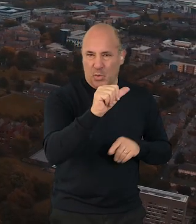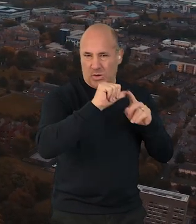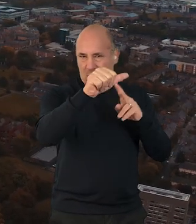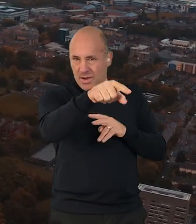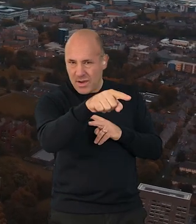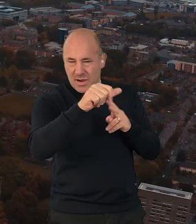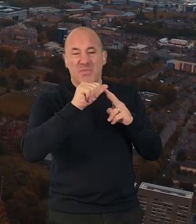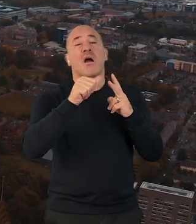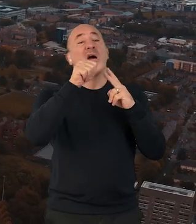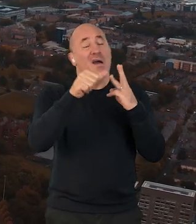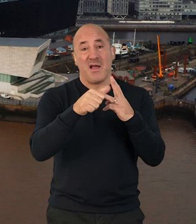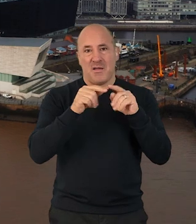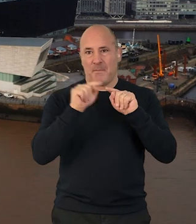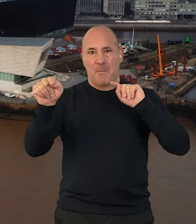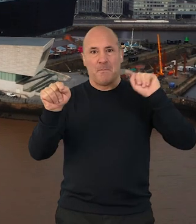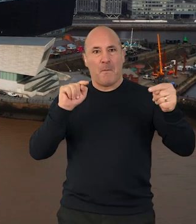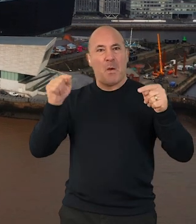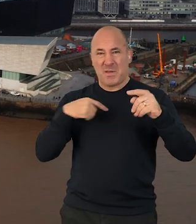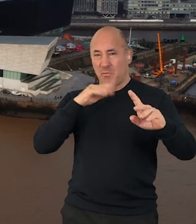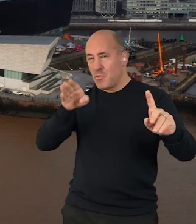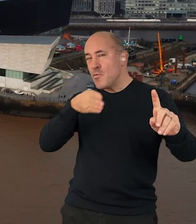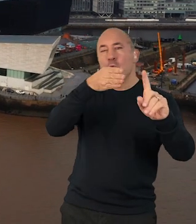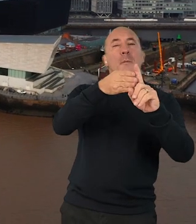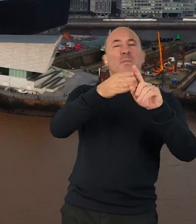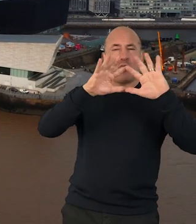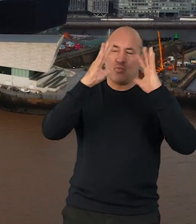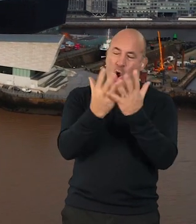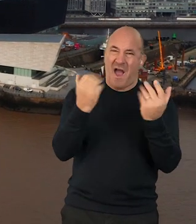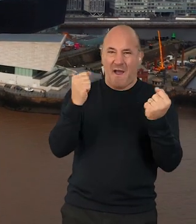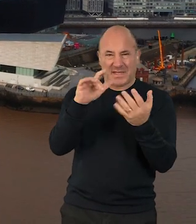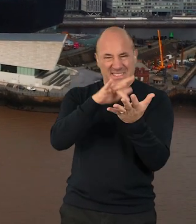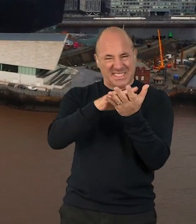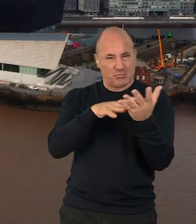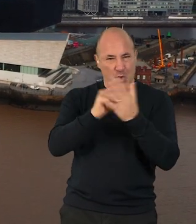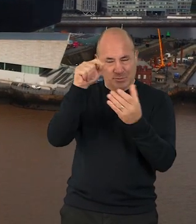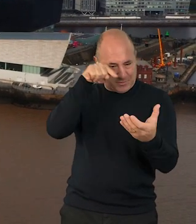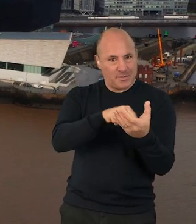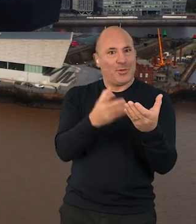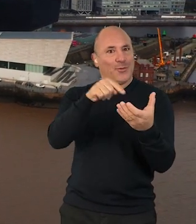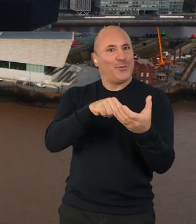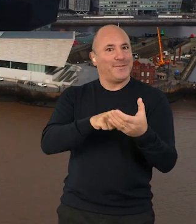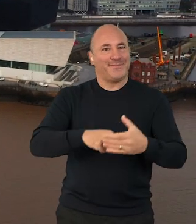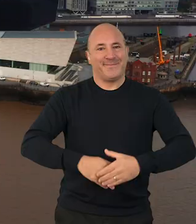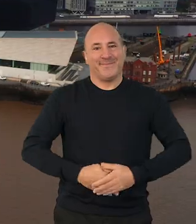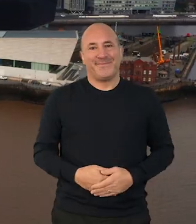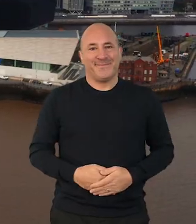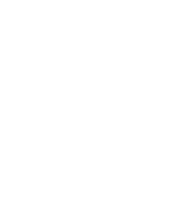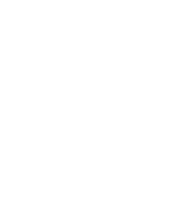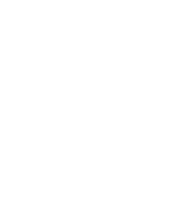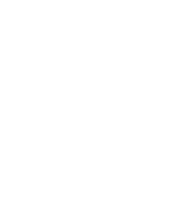target cities and then expand from there. Our end goal is that we embed this in the culture of cities across the world.